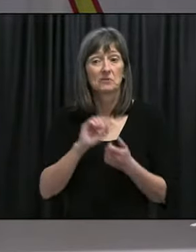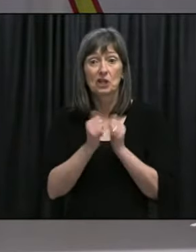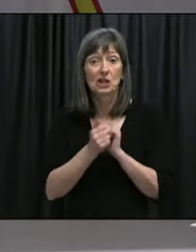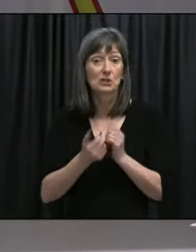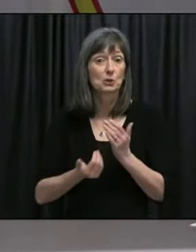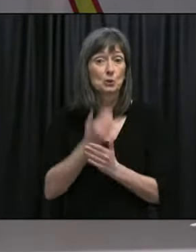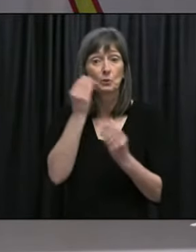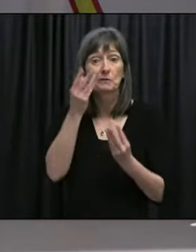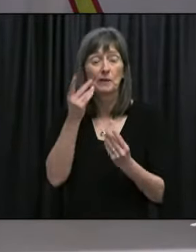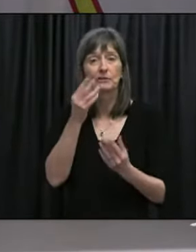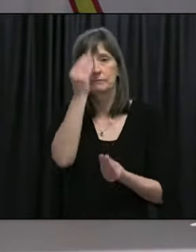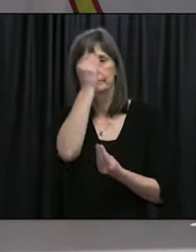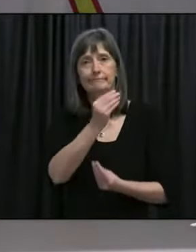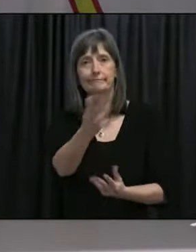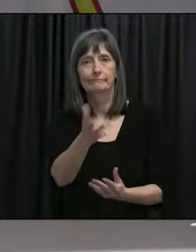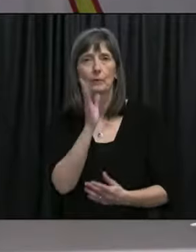changes.